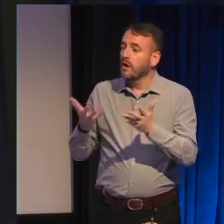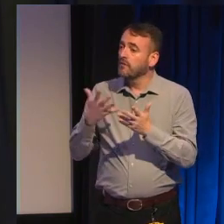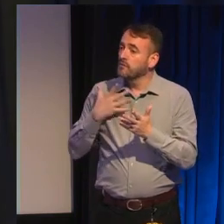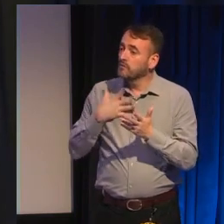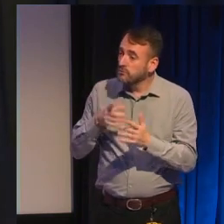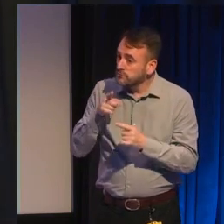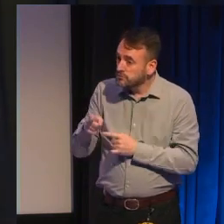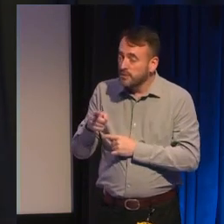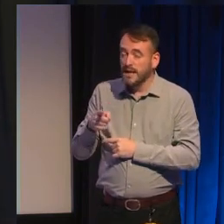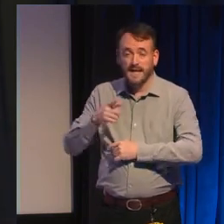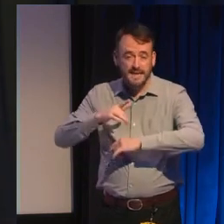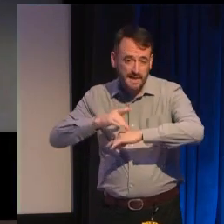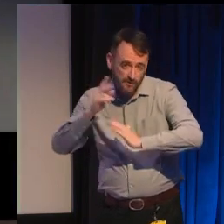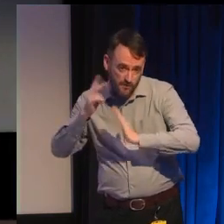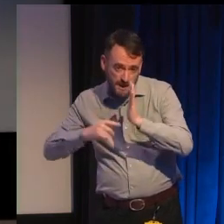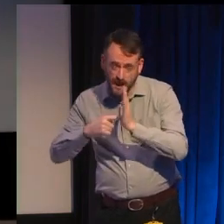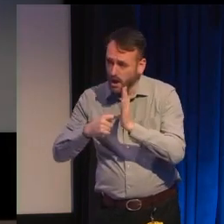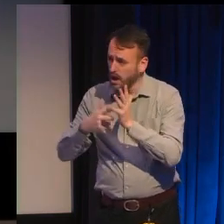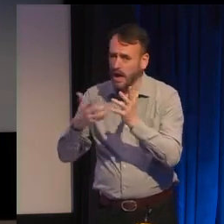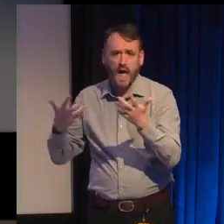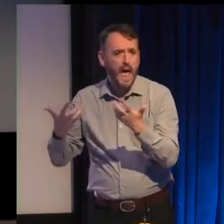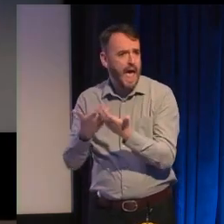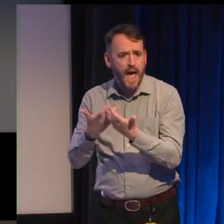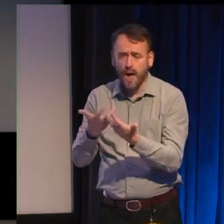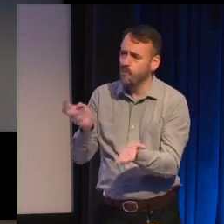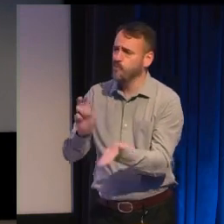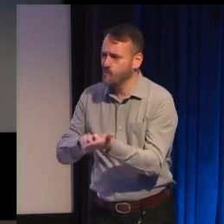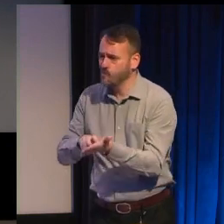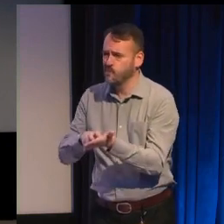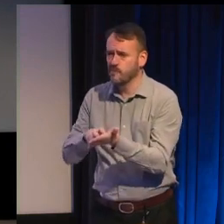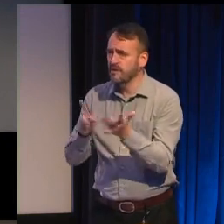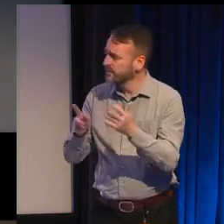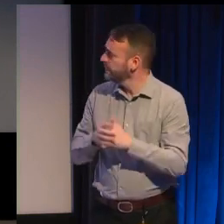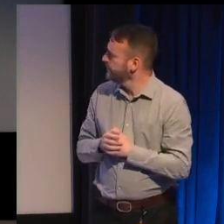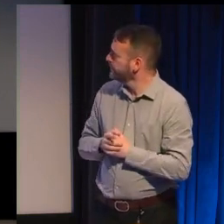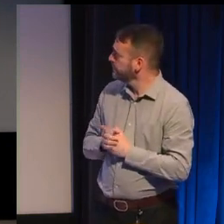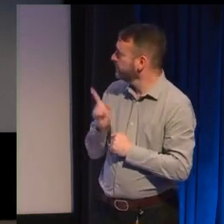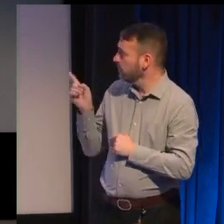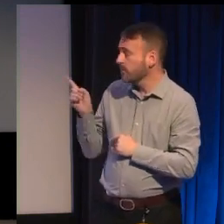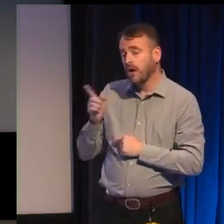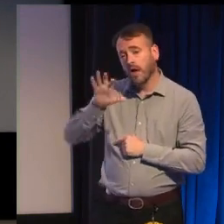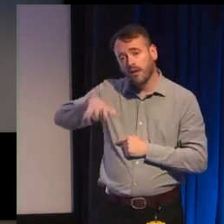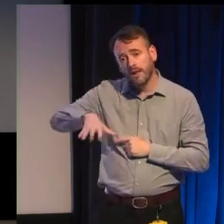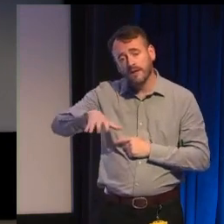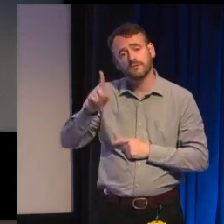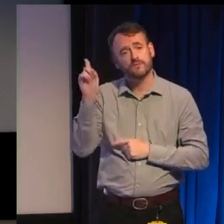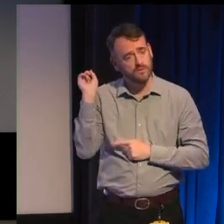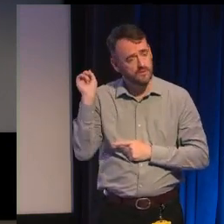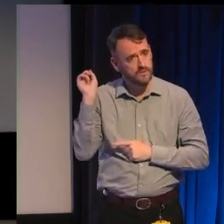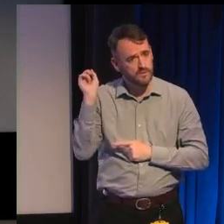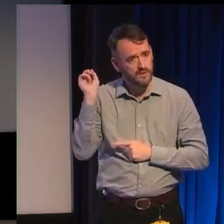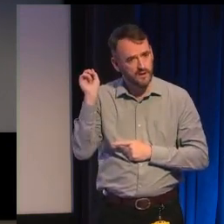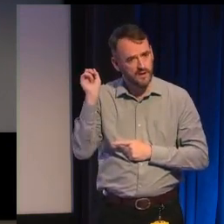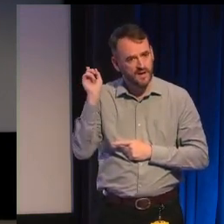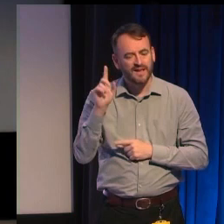how do you actually go about finding one one great place to start is with an Australian nonprofit